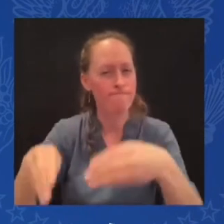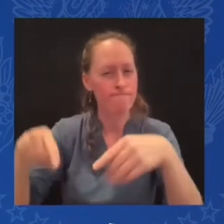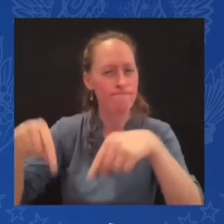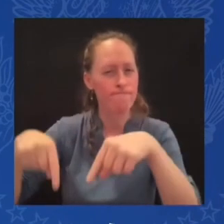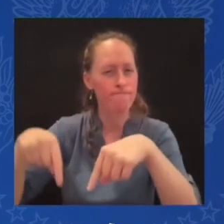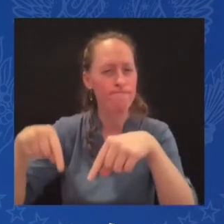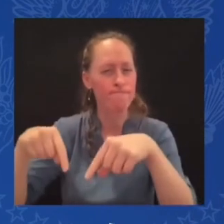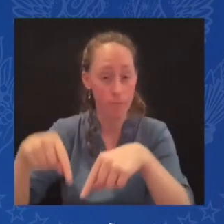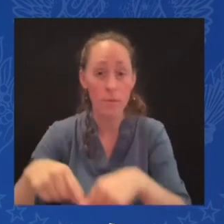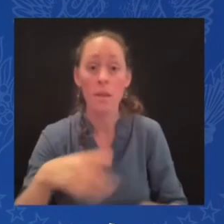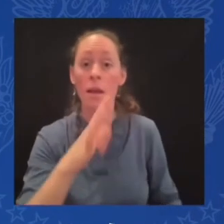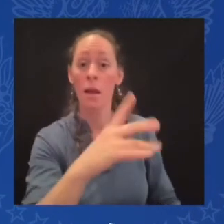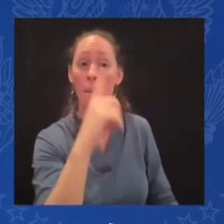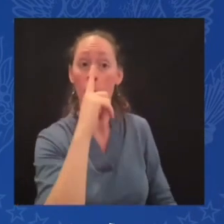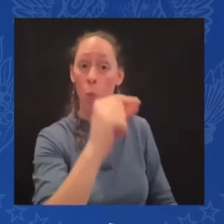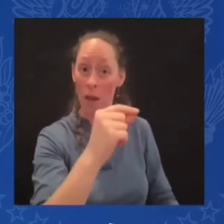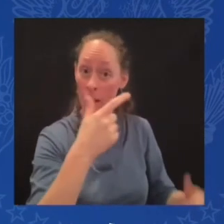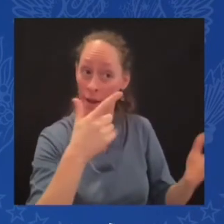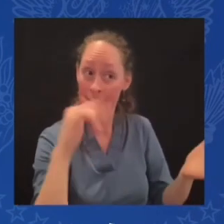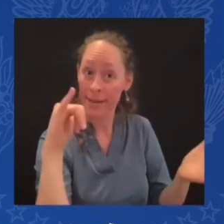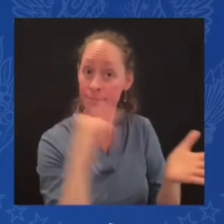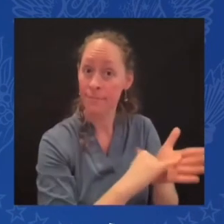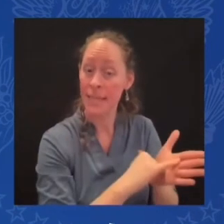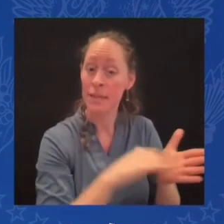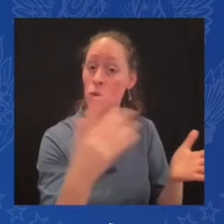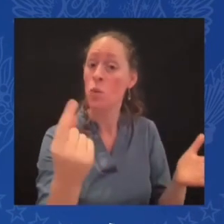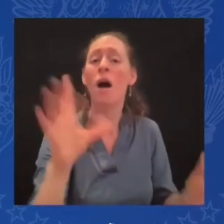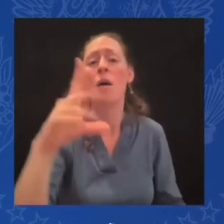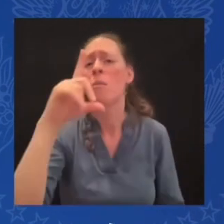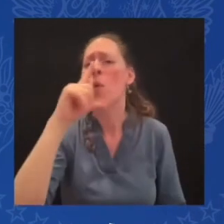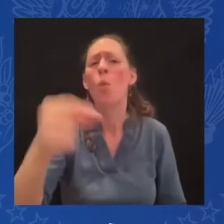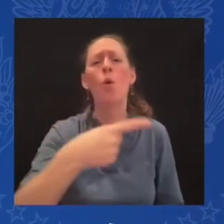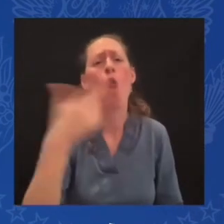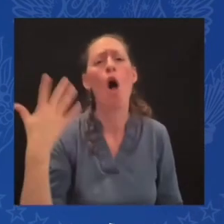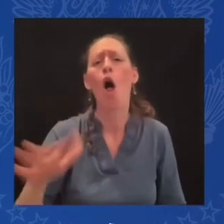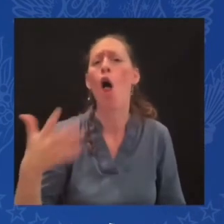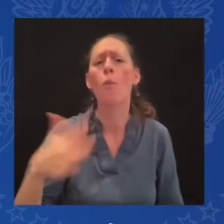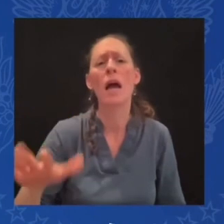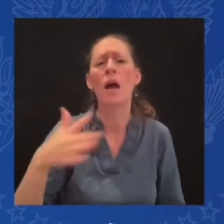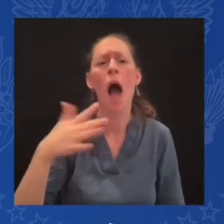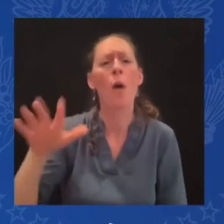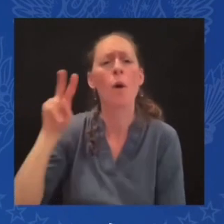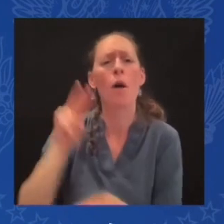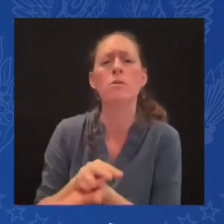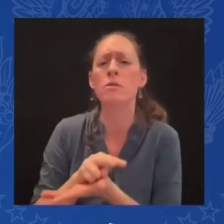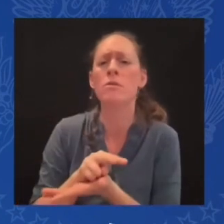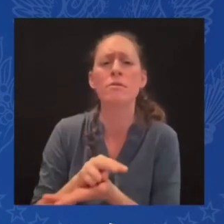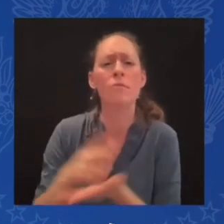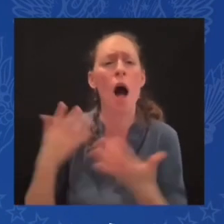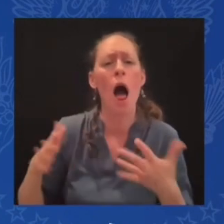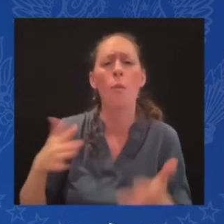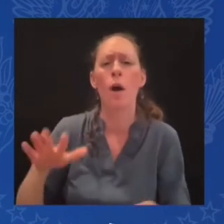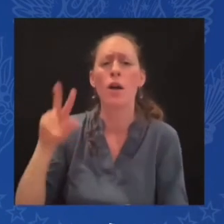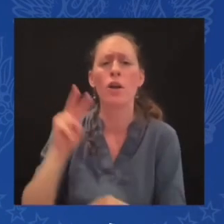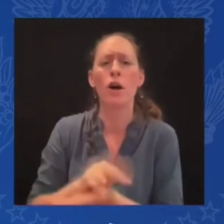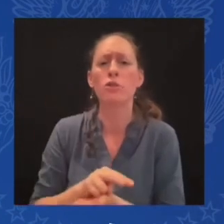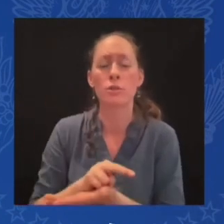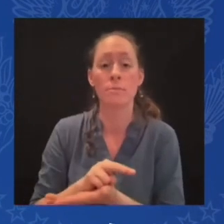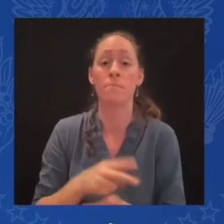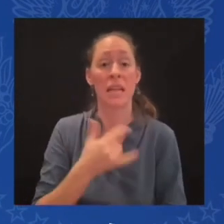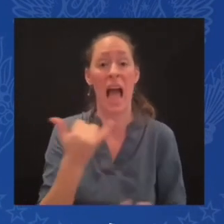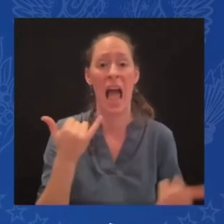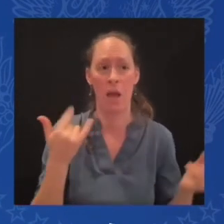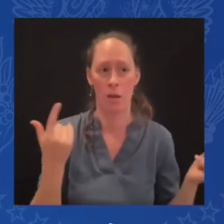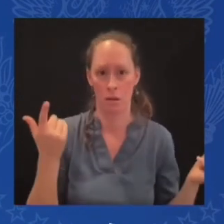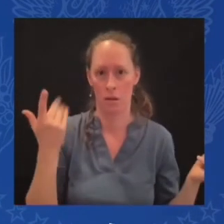Putin has a real problem. How does he move from here? What does he do? And so the idea that there's going to be